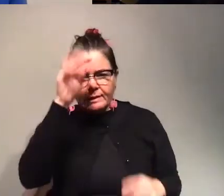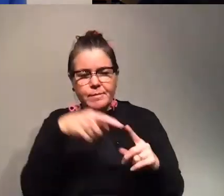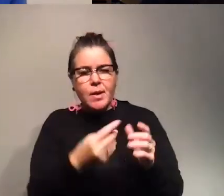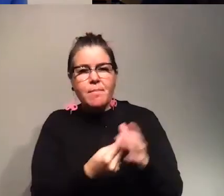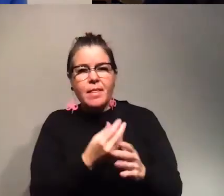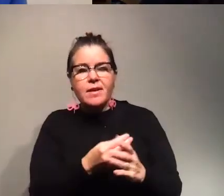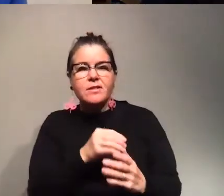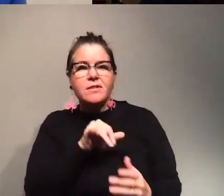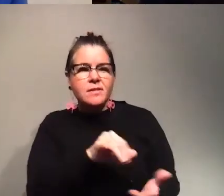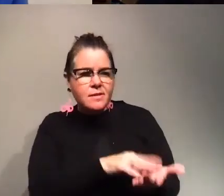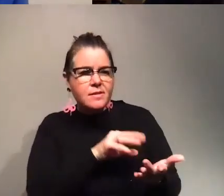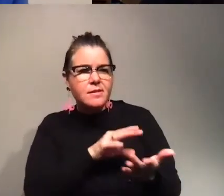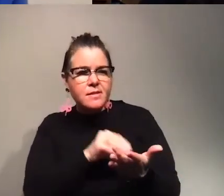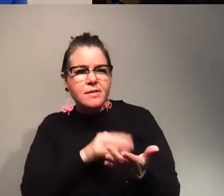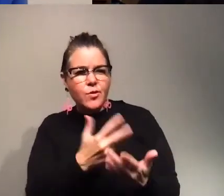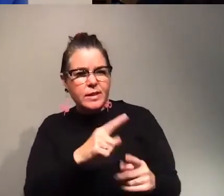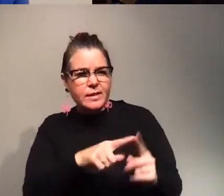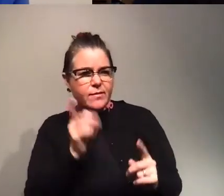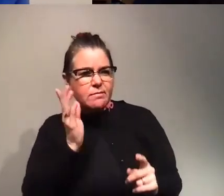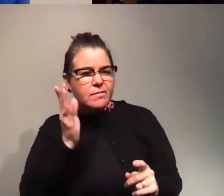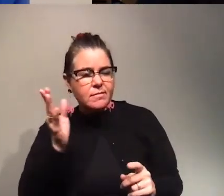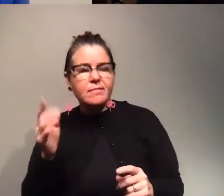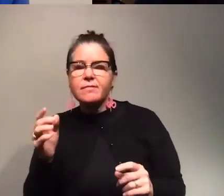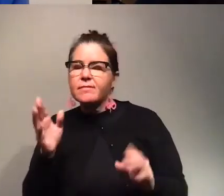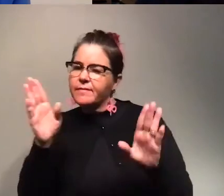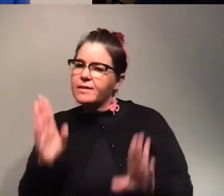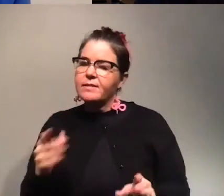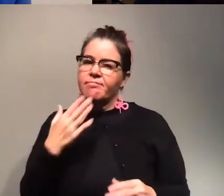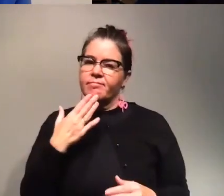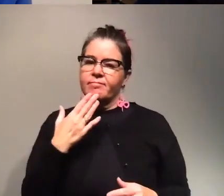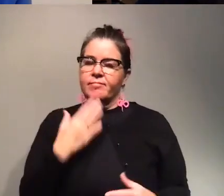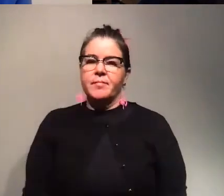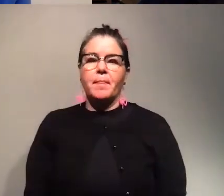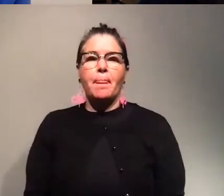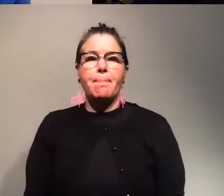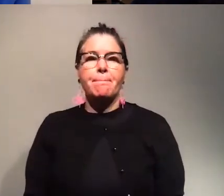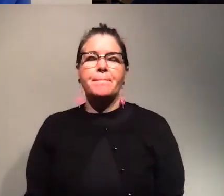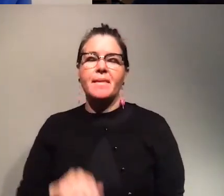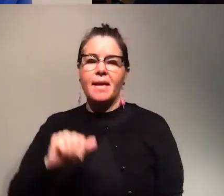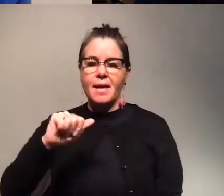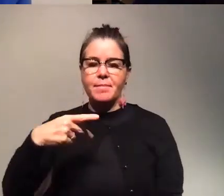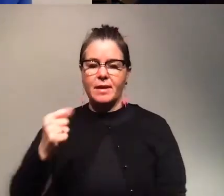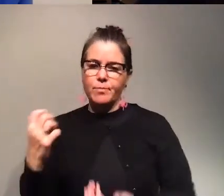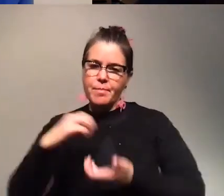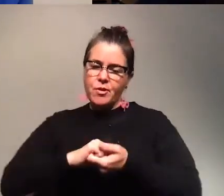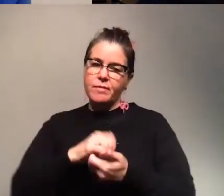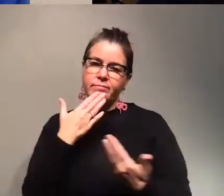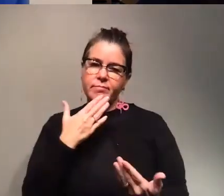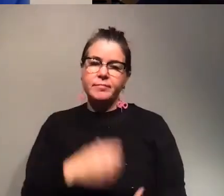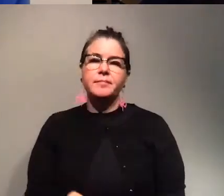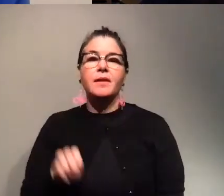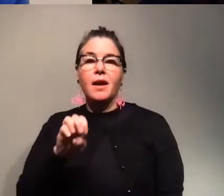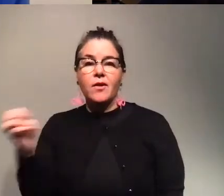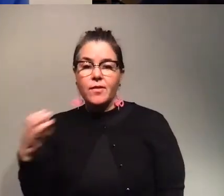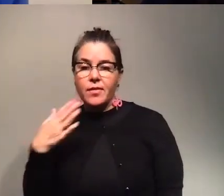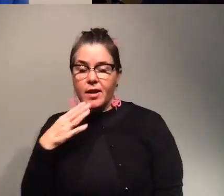getting uh kind of the scoop from three different people has been really fantastic so i'm so glad uh the aps has as partnered with us um erin